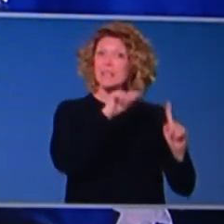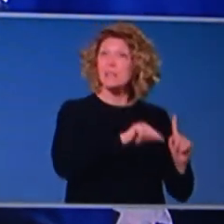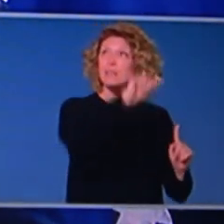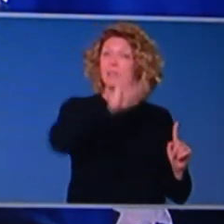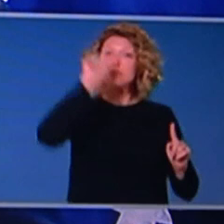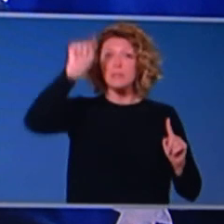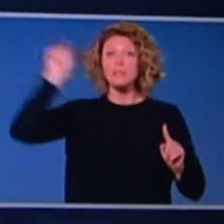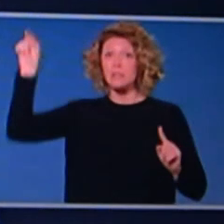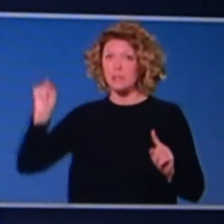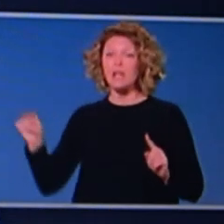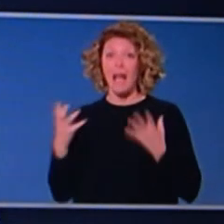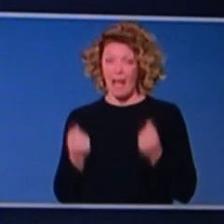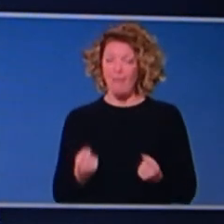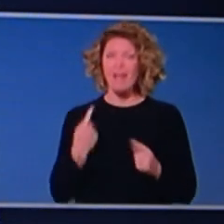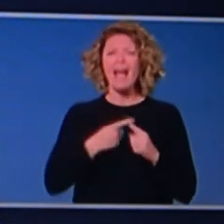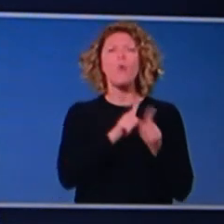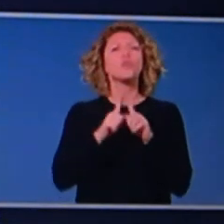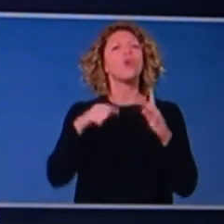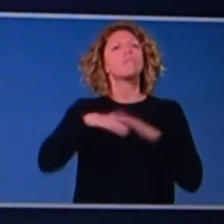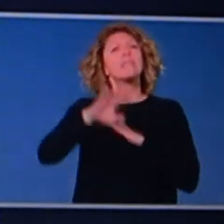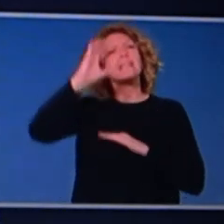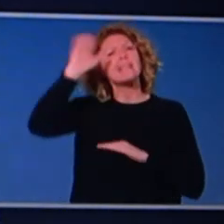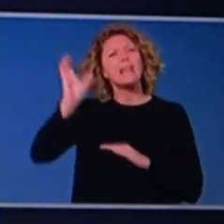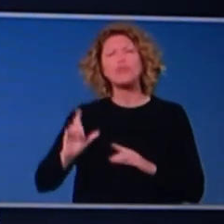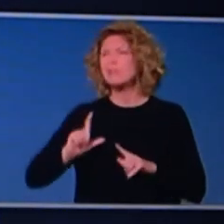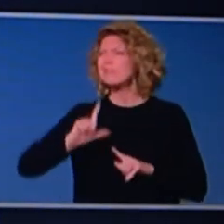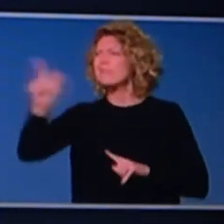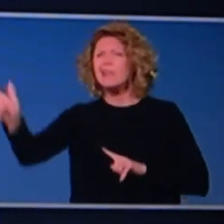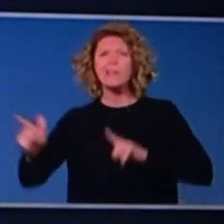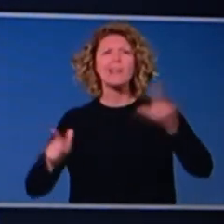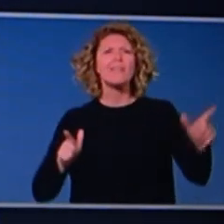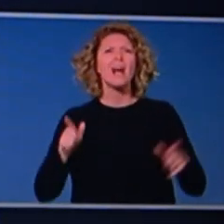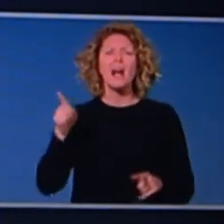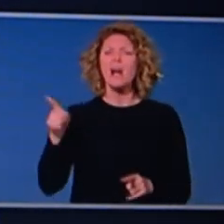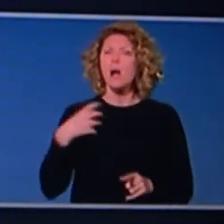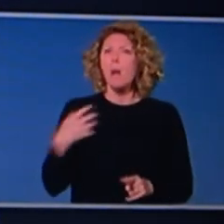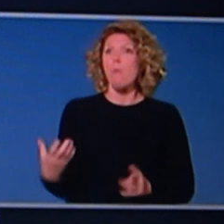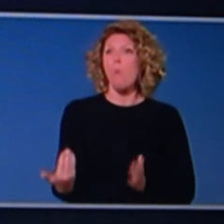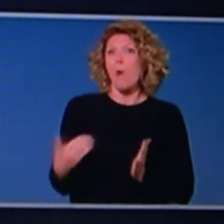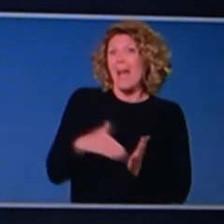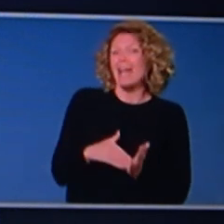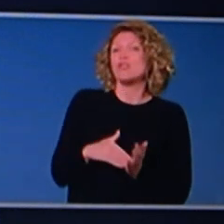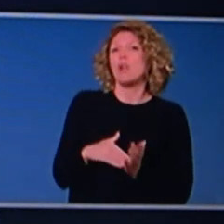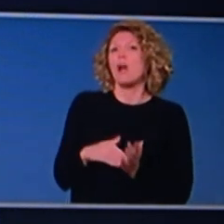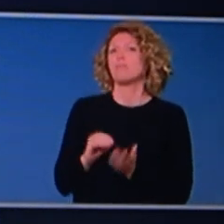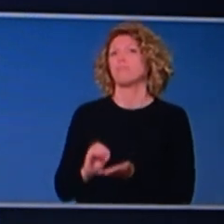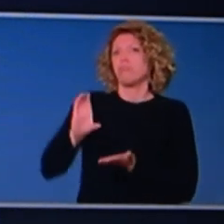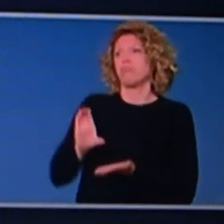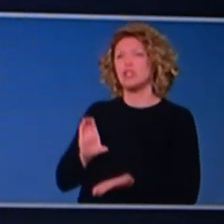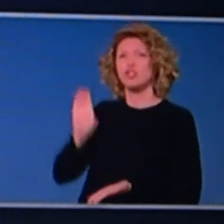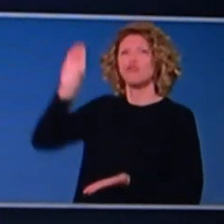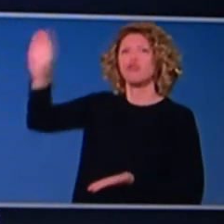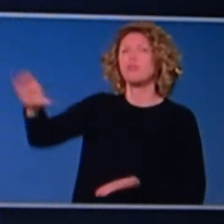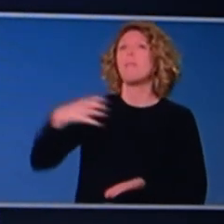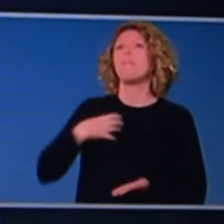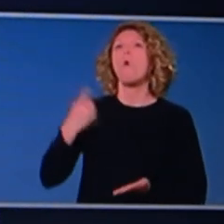regional Australia, in recognition of the fact that they generally have higher costs, will get a 50 per cent uplift on that. So